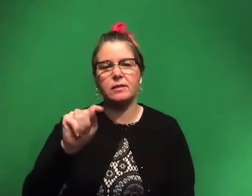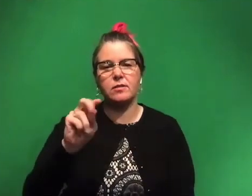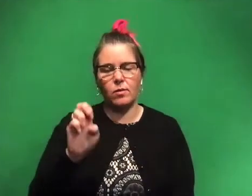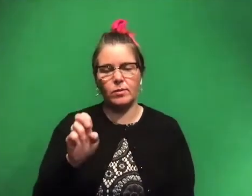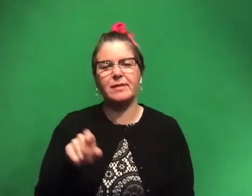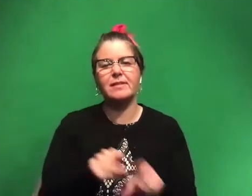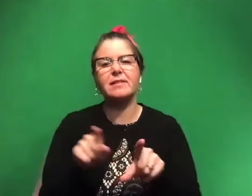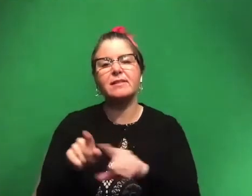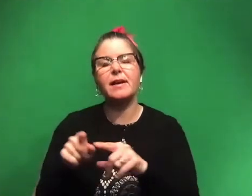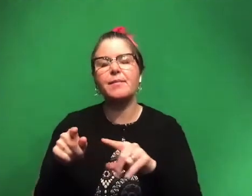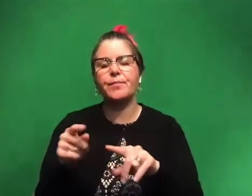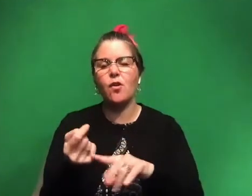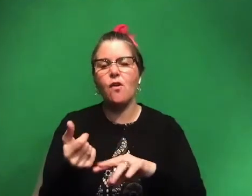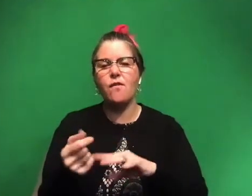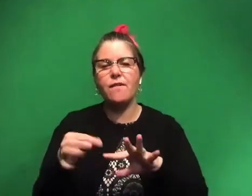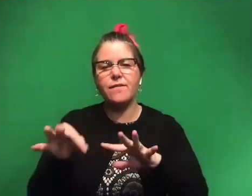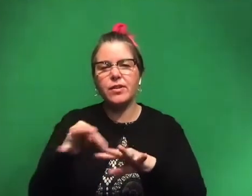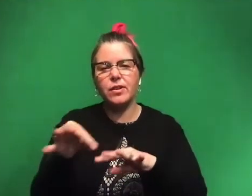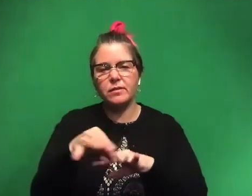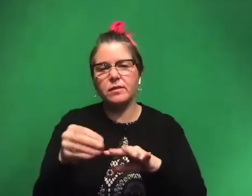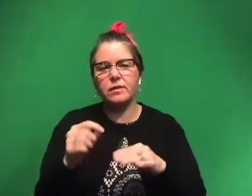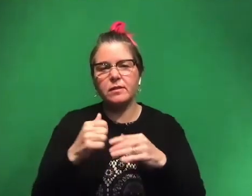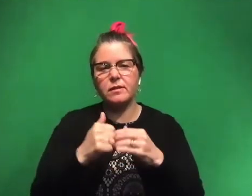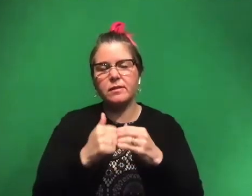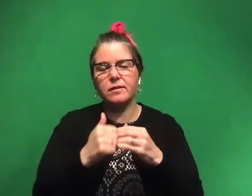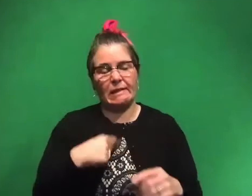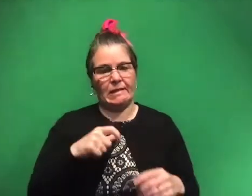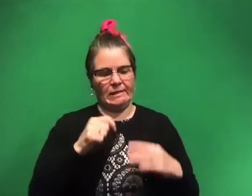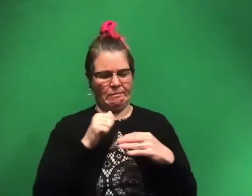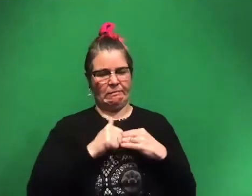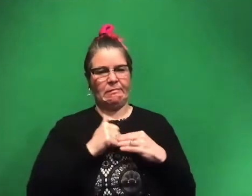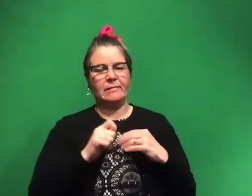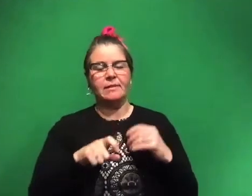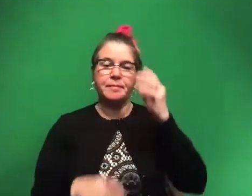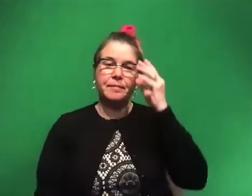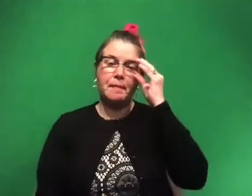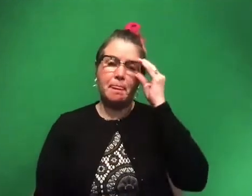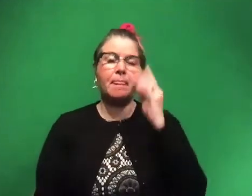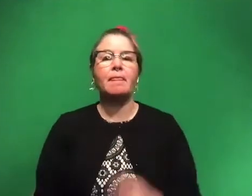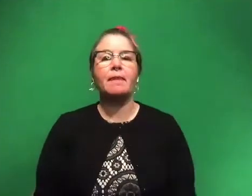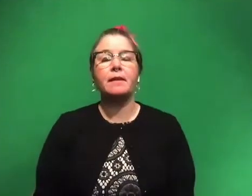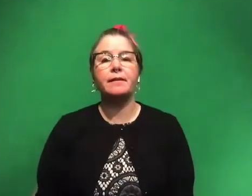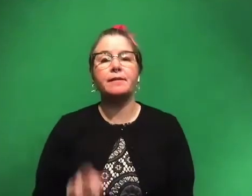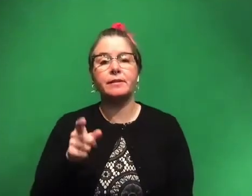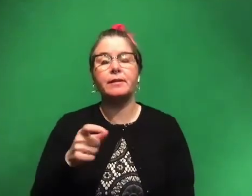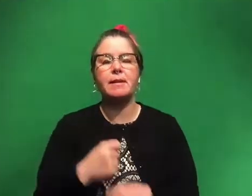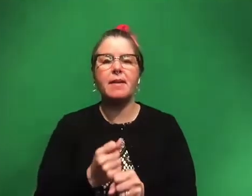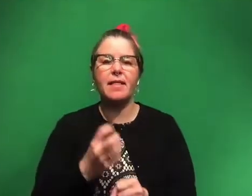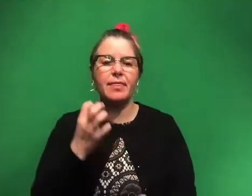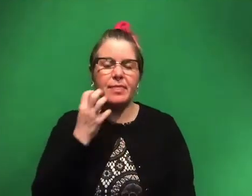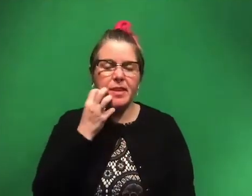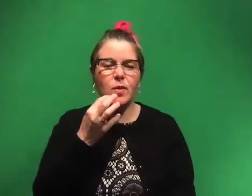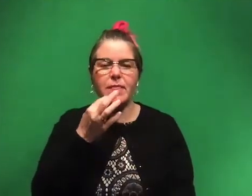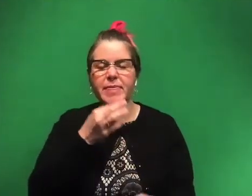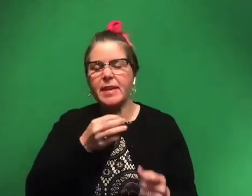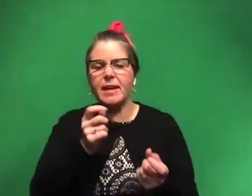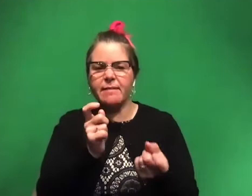stuff you can use to get rid of your nail polish. And I really need to do that right now. Um, so you can make it as thick or as thin glue